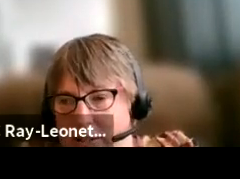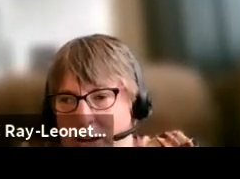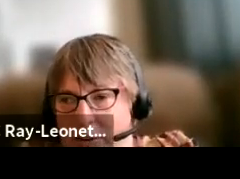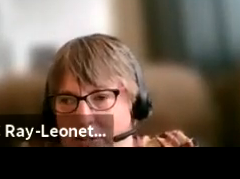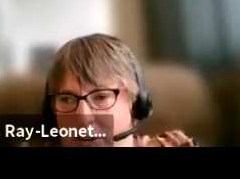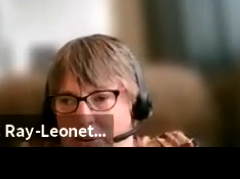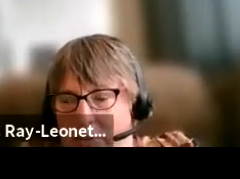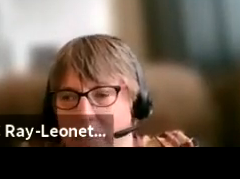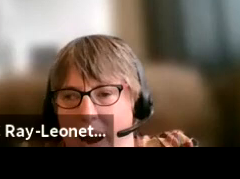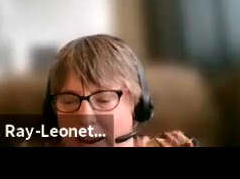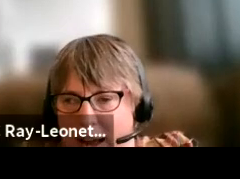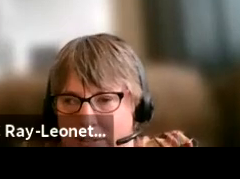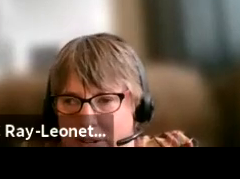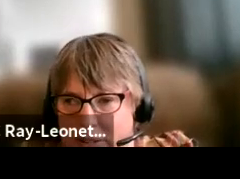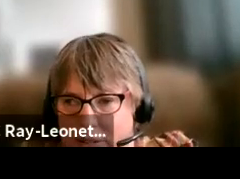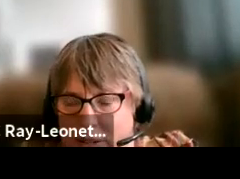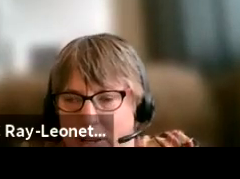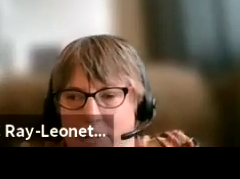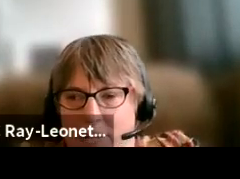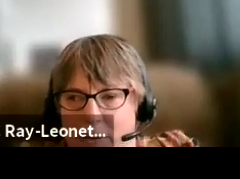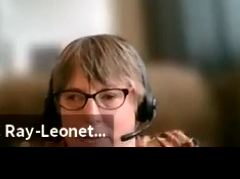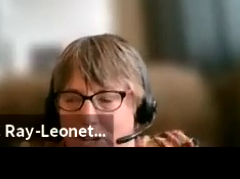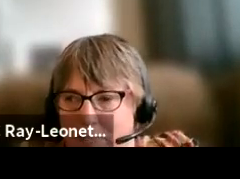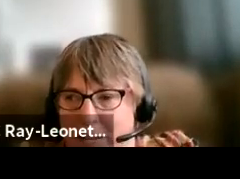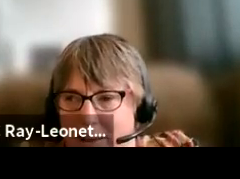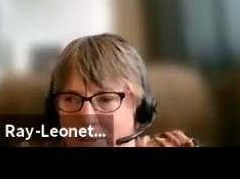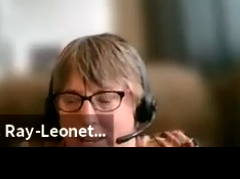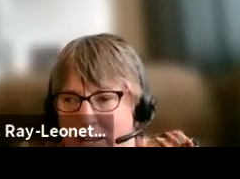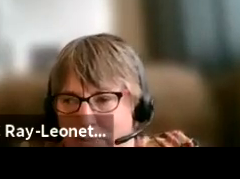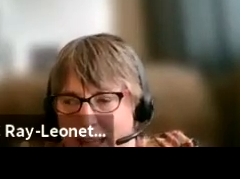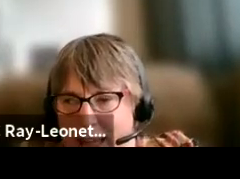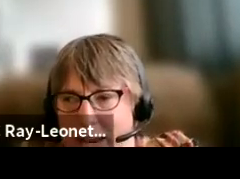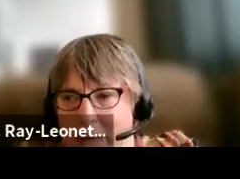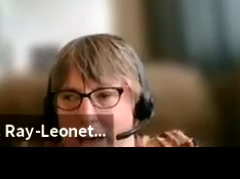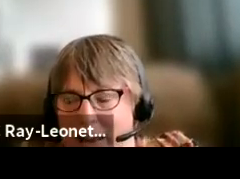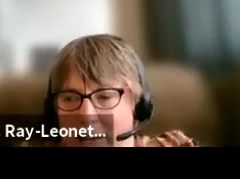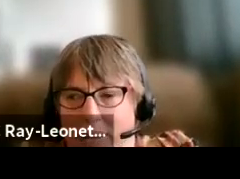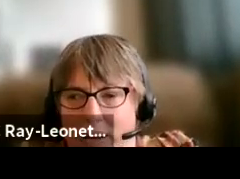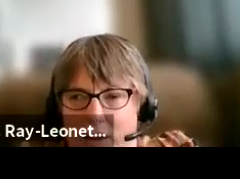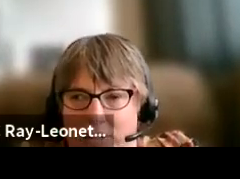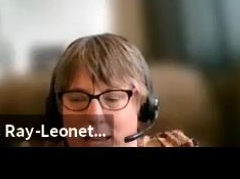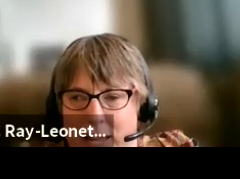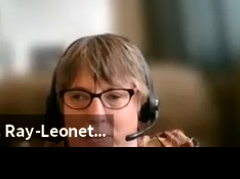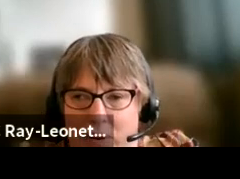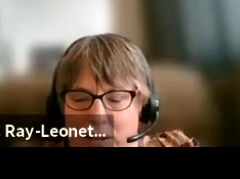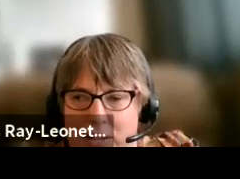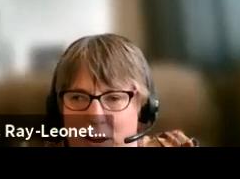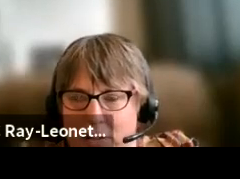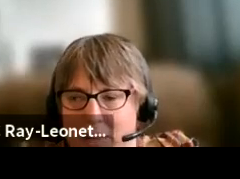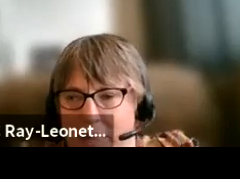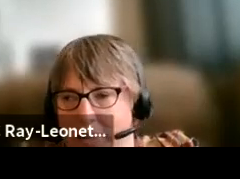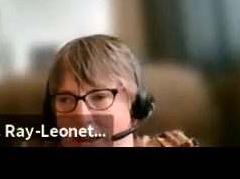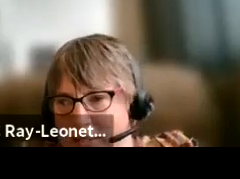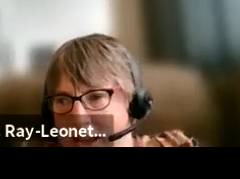to do is go to rock concerts. So there should be something in his plan about, you know, seeing the Rolling